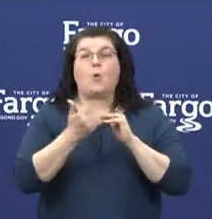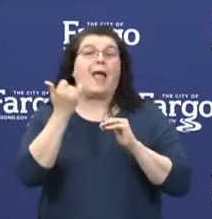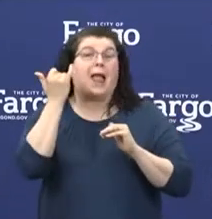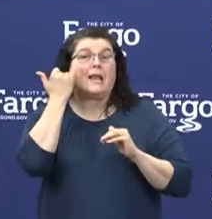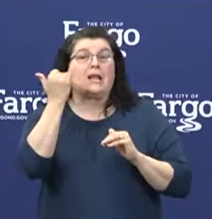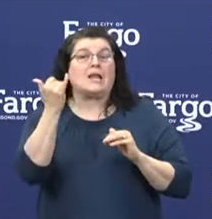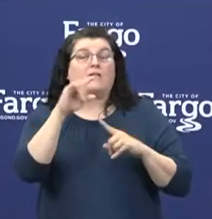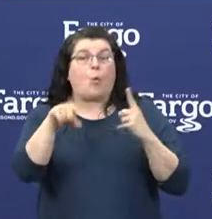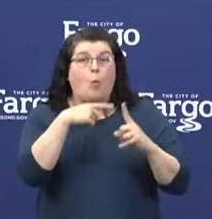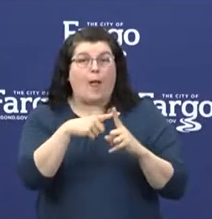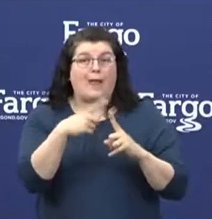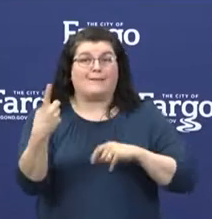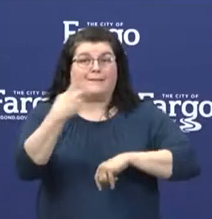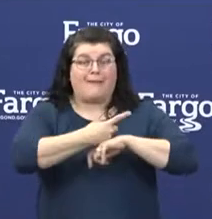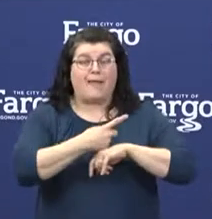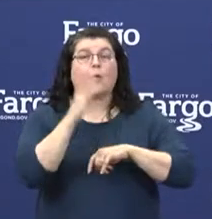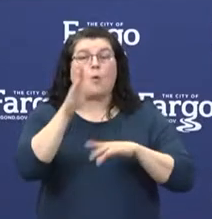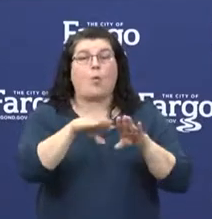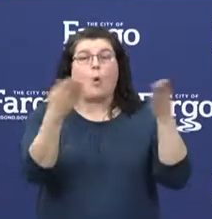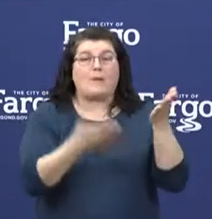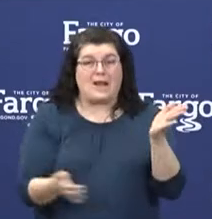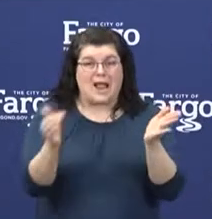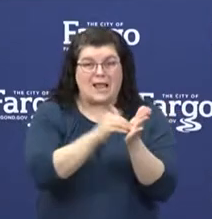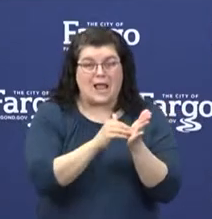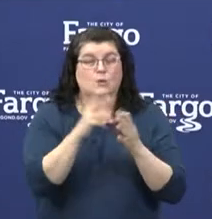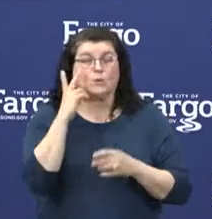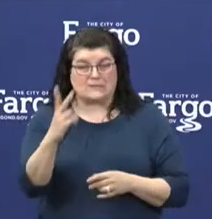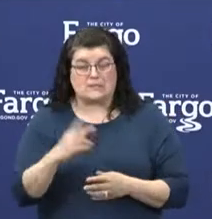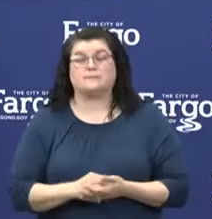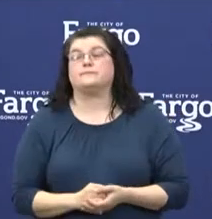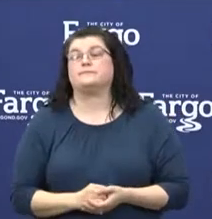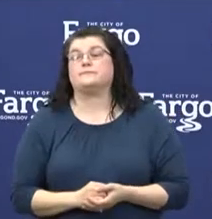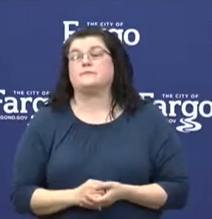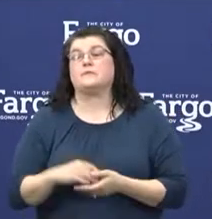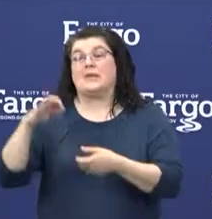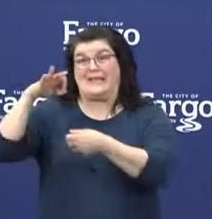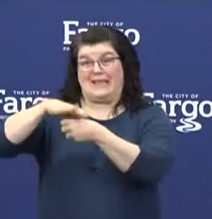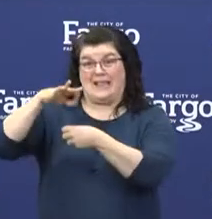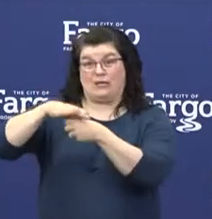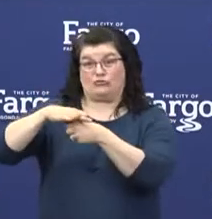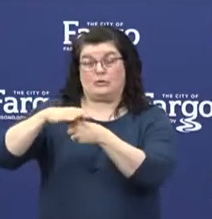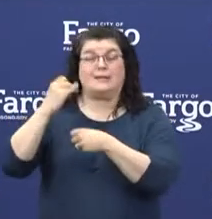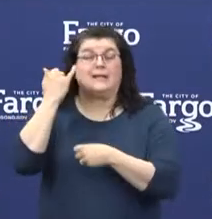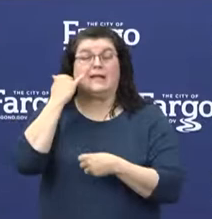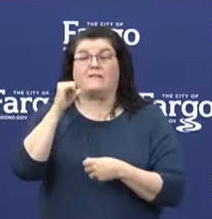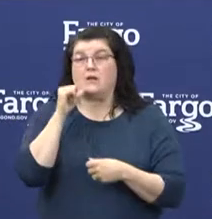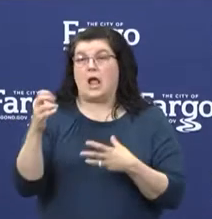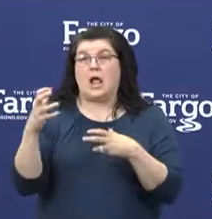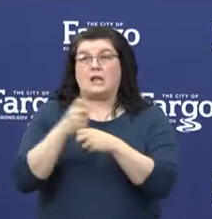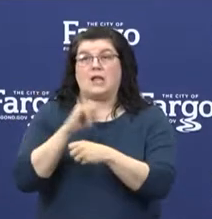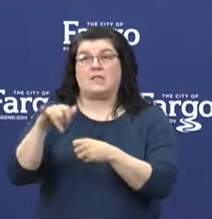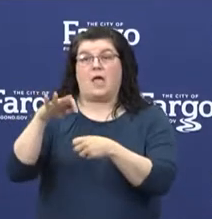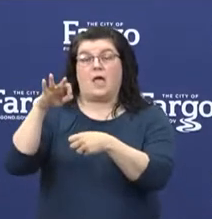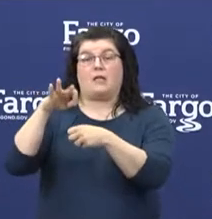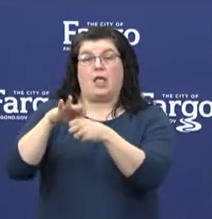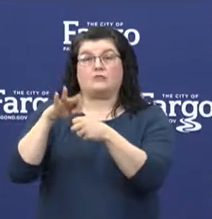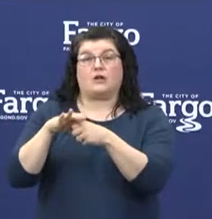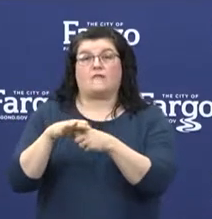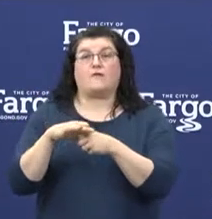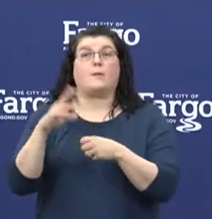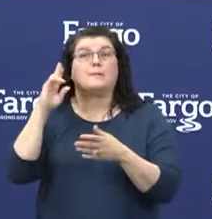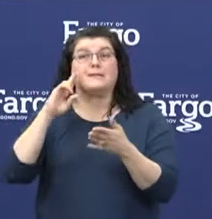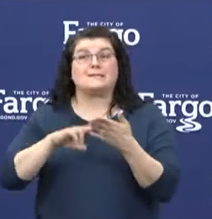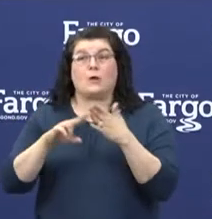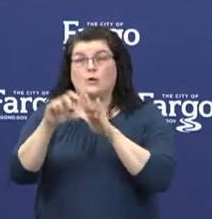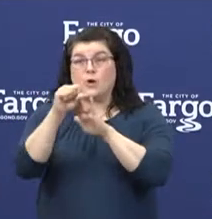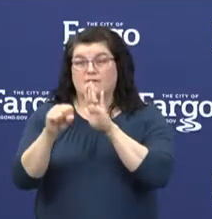what that might look like going forward. Elections. If people don't receive an application for a ballot directly from the Secretary of State's office by the end of